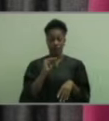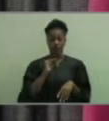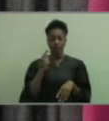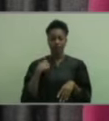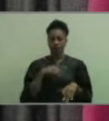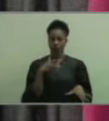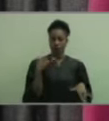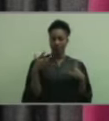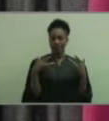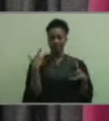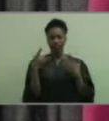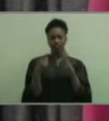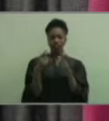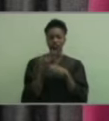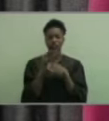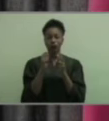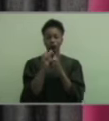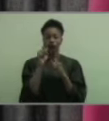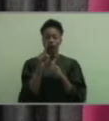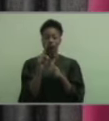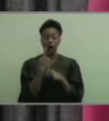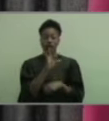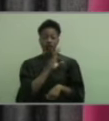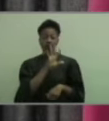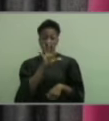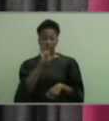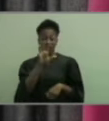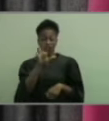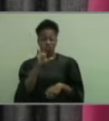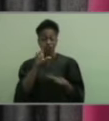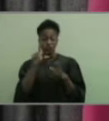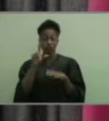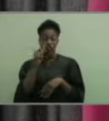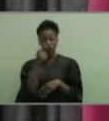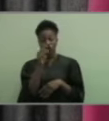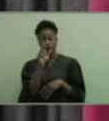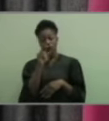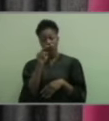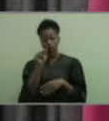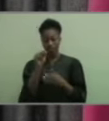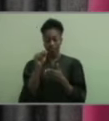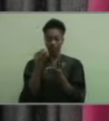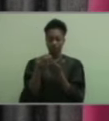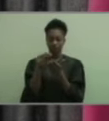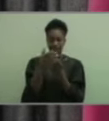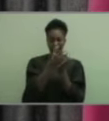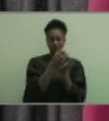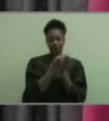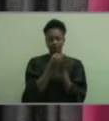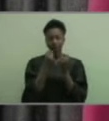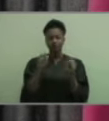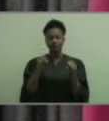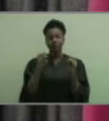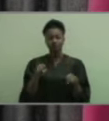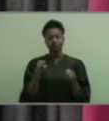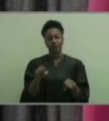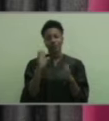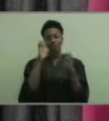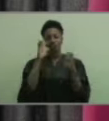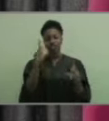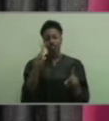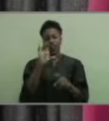We are excited to share with you this morning that a $500 grant award made possible by the Educate Chatham